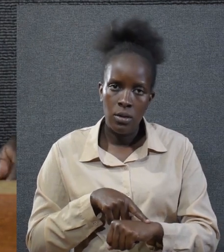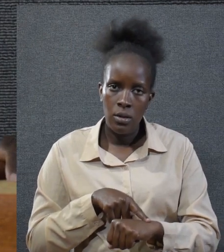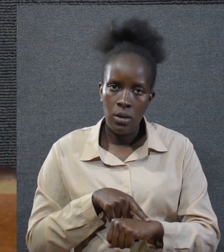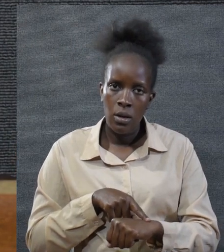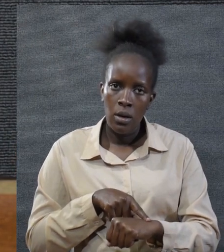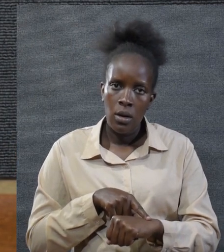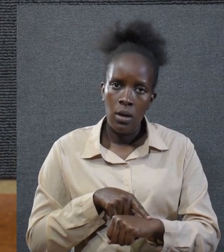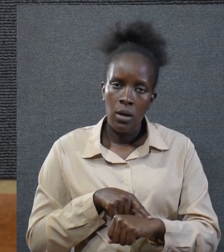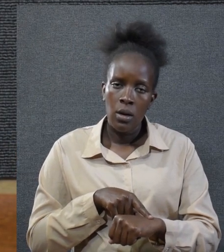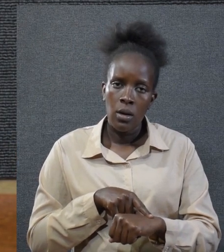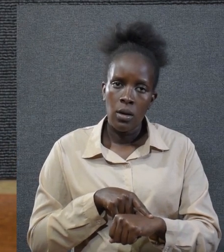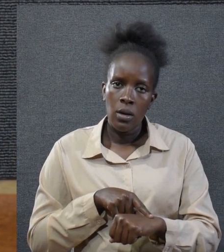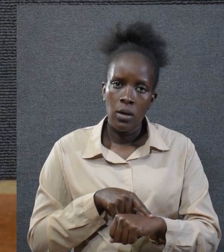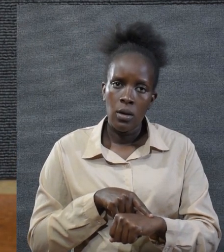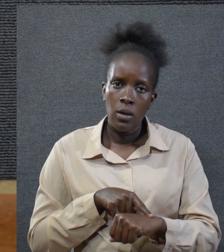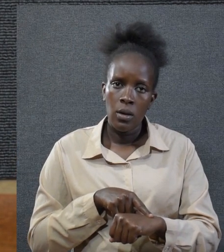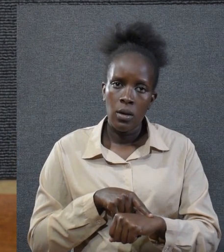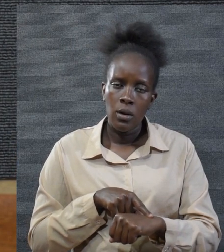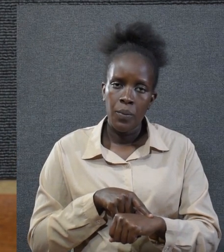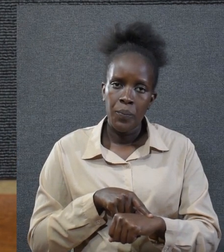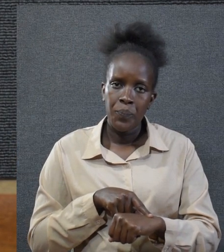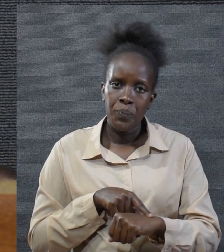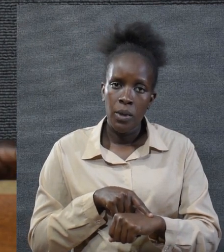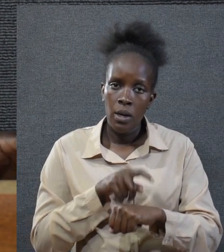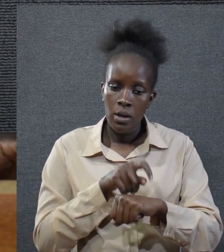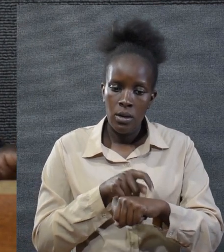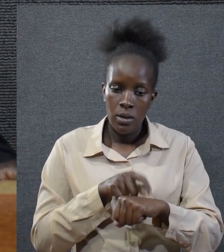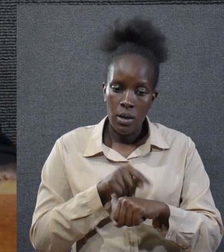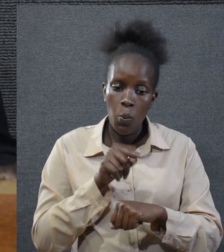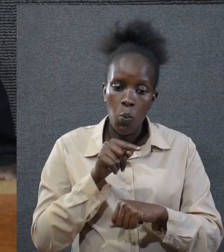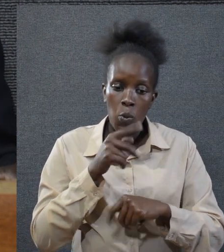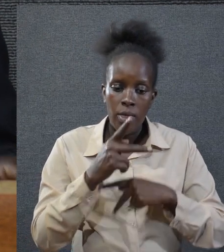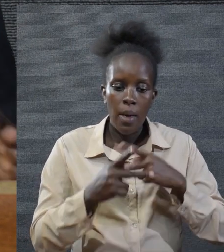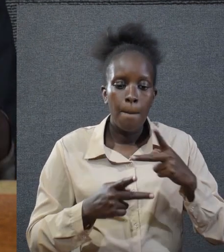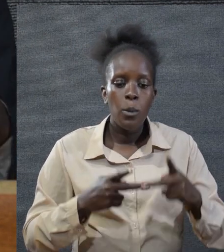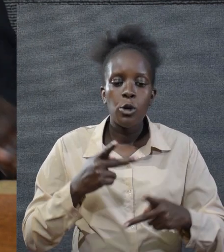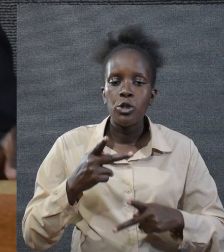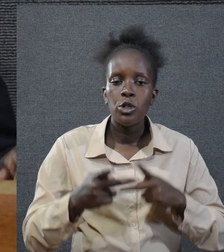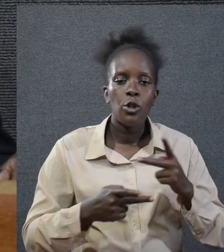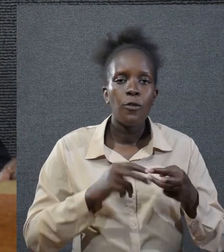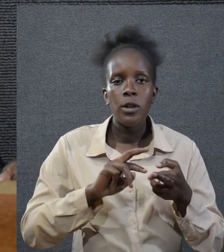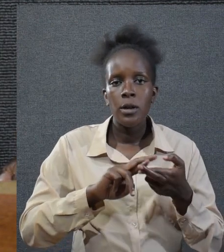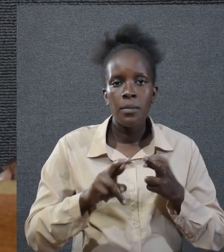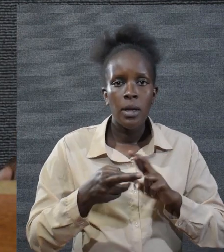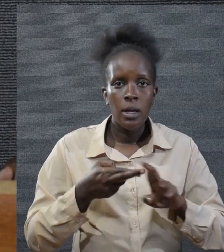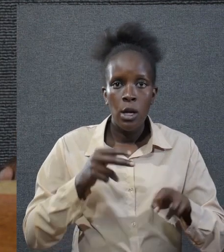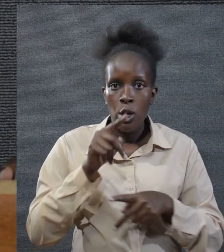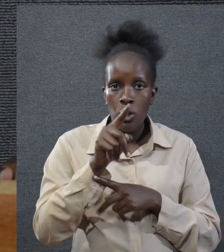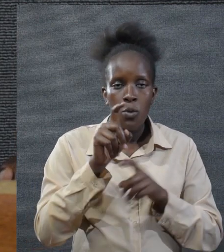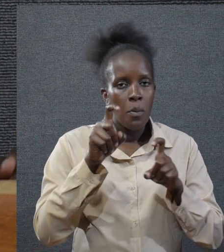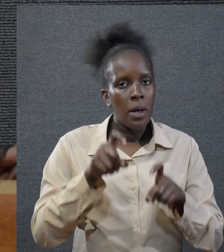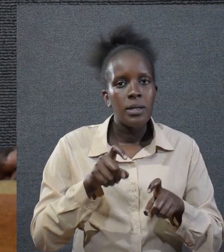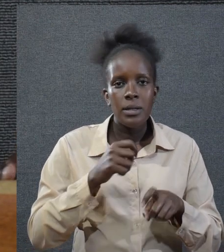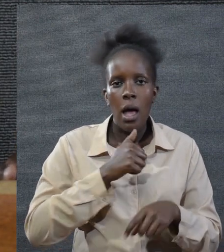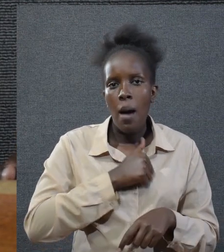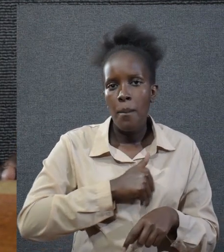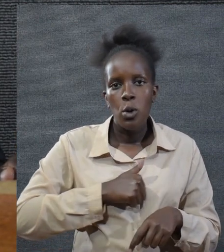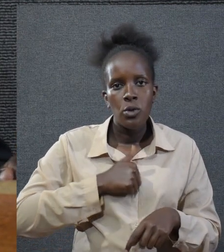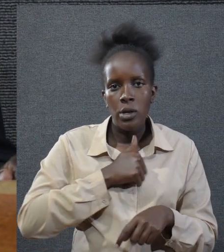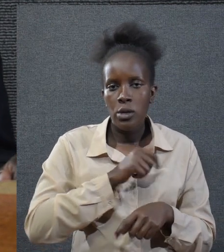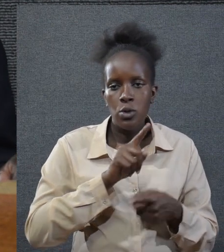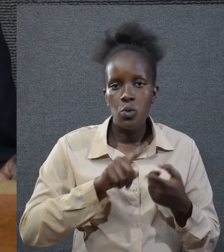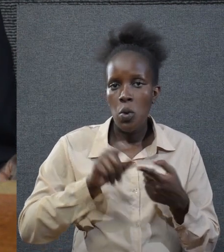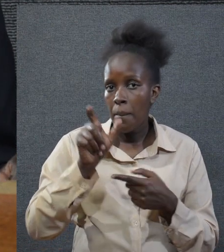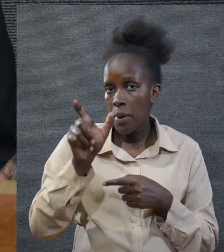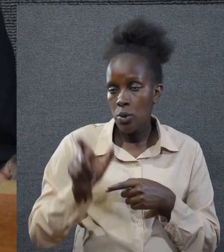sometimes when we we in this process of repenting you may need to